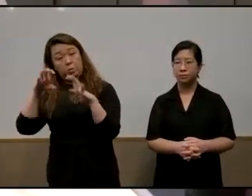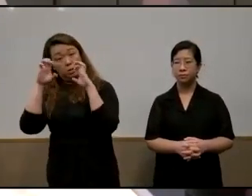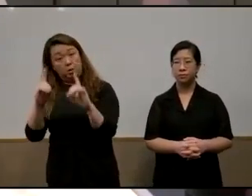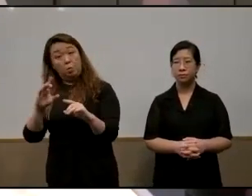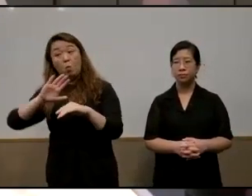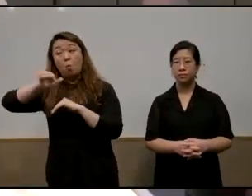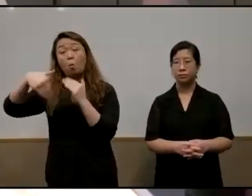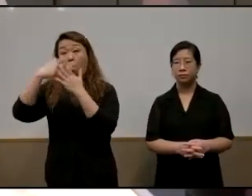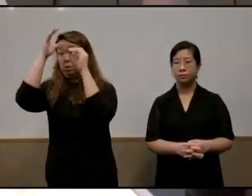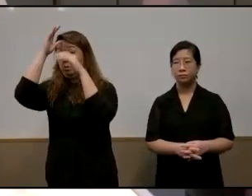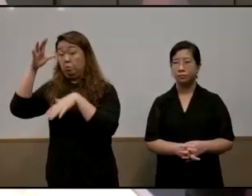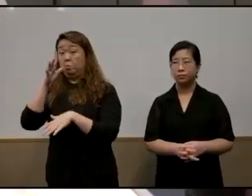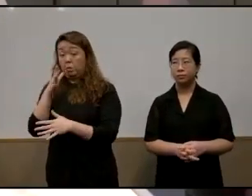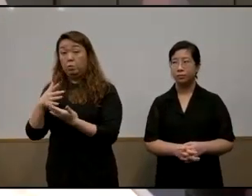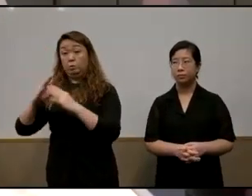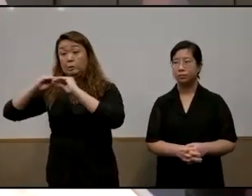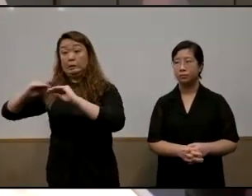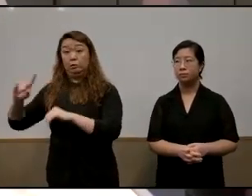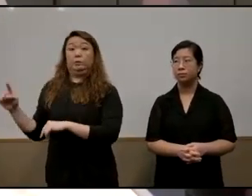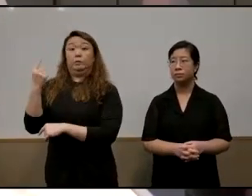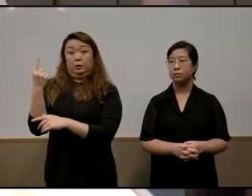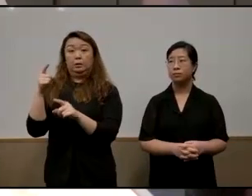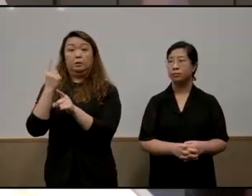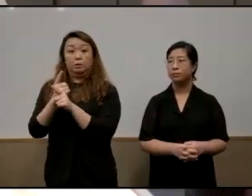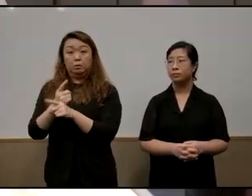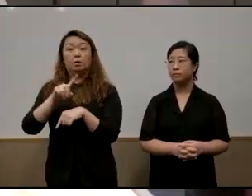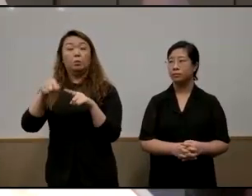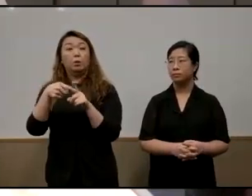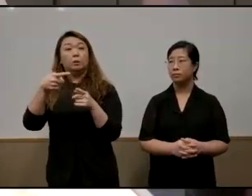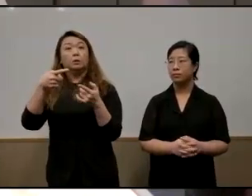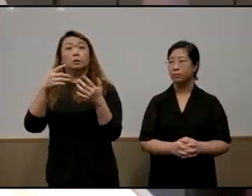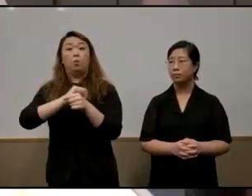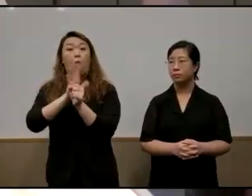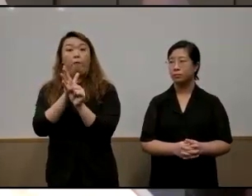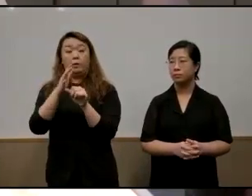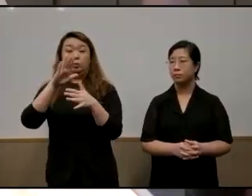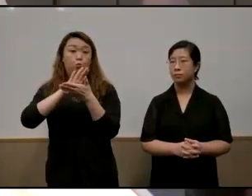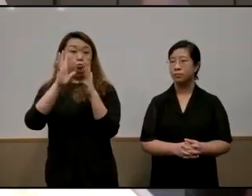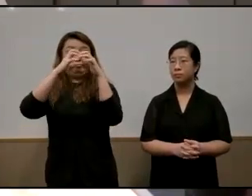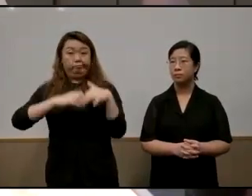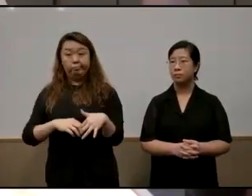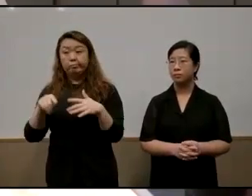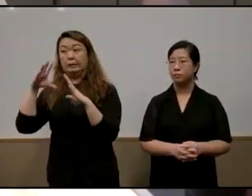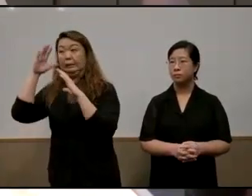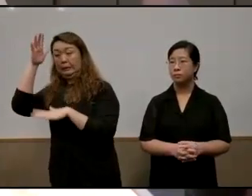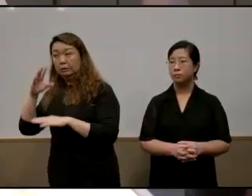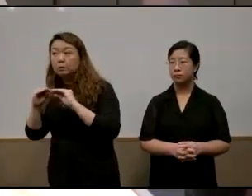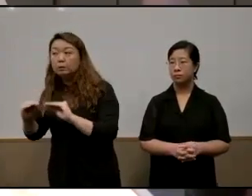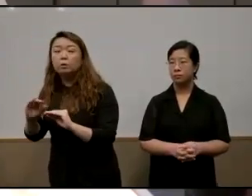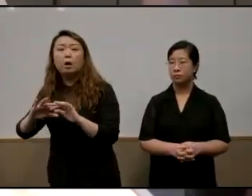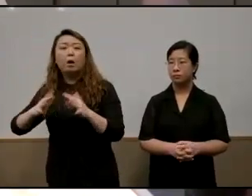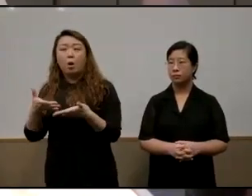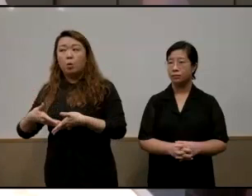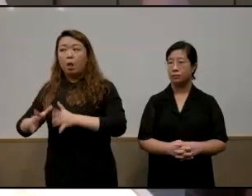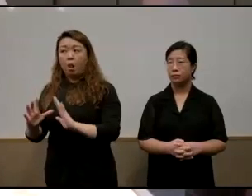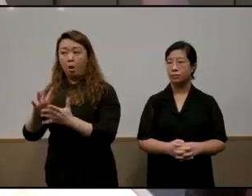our parents we turned into primary educators over that school shutdown time and and how are we enabling learning at home